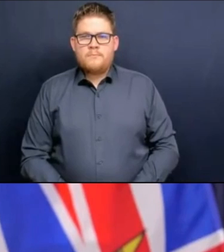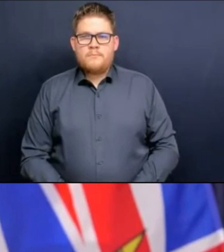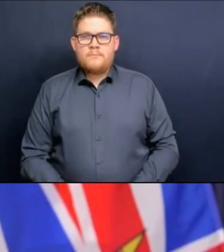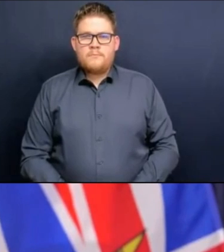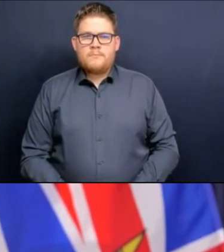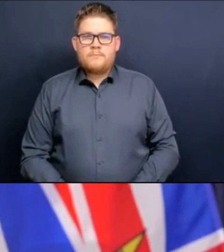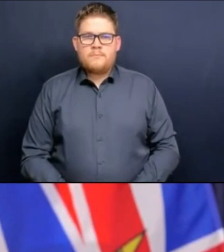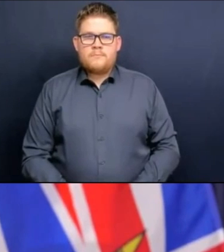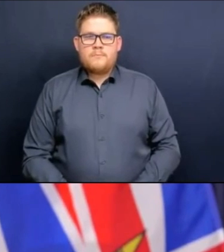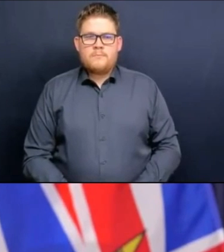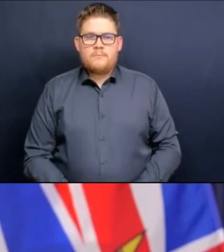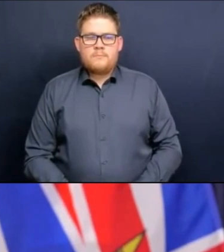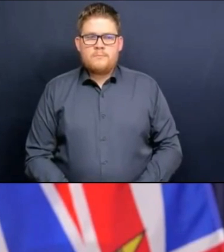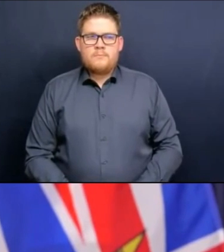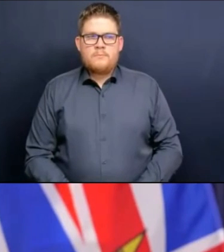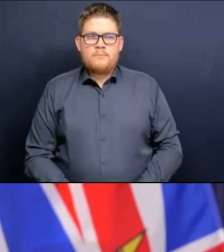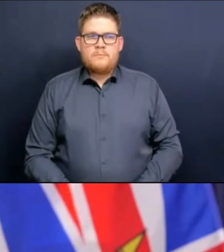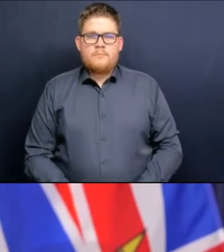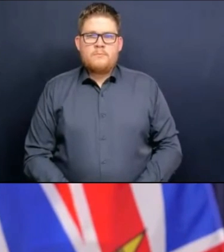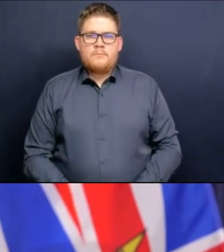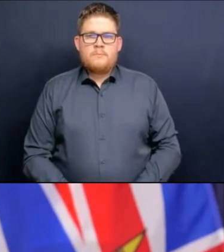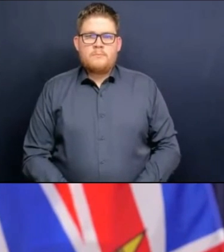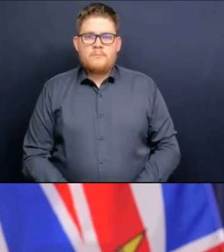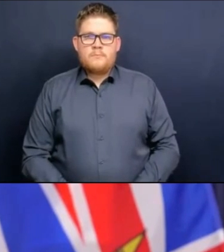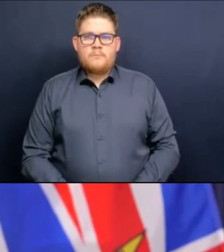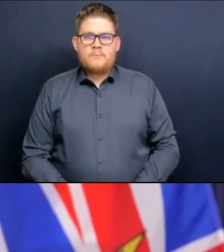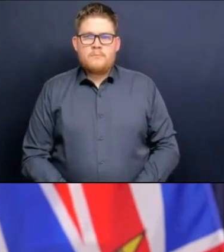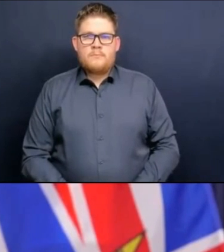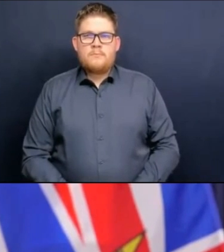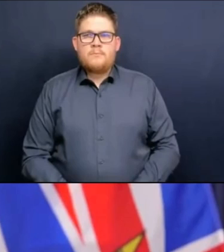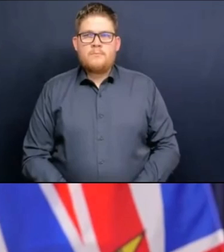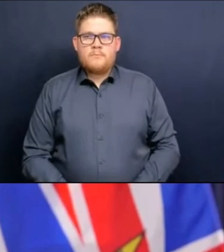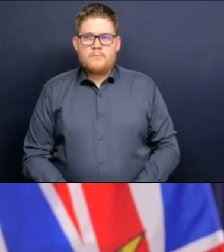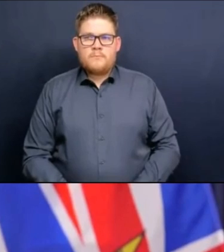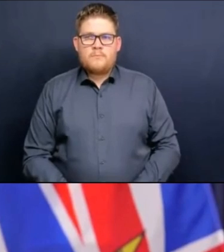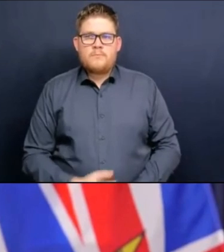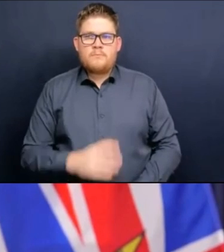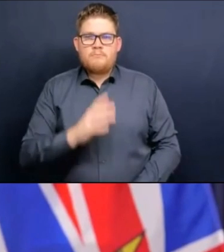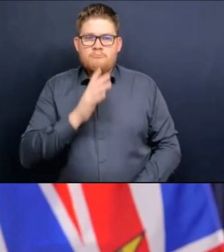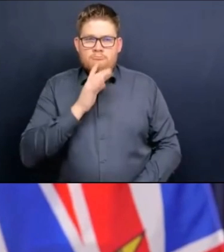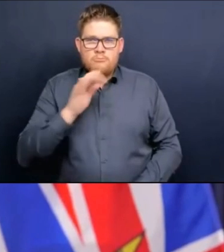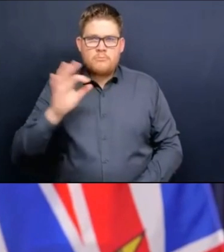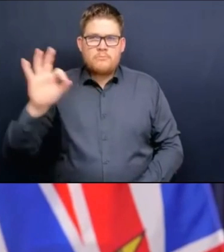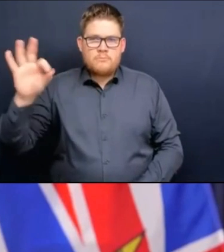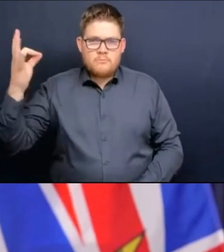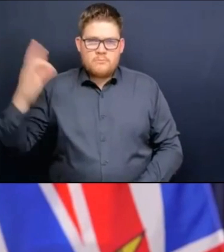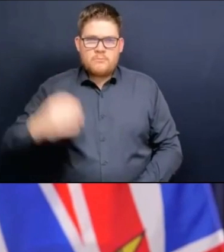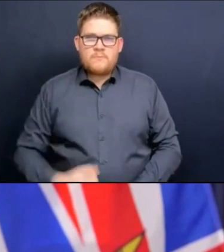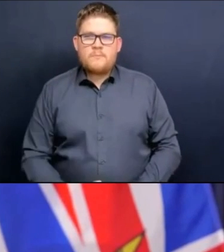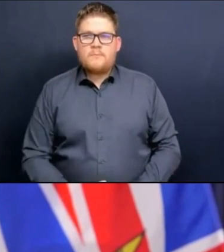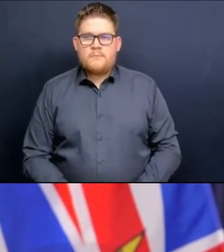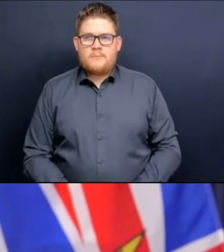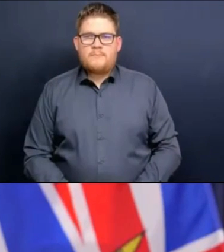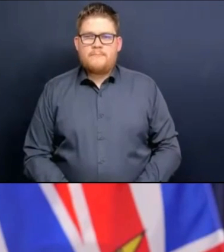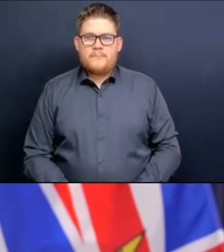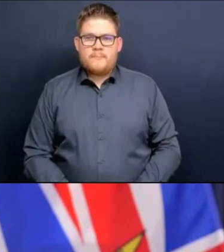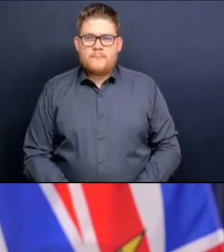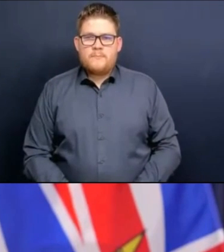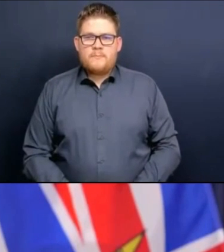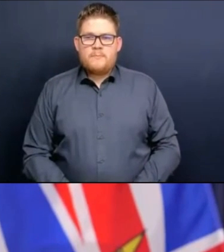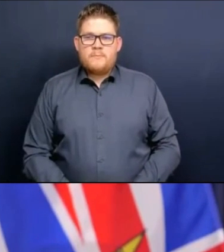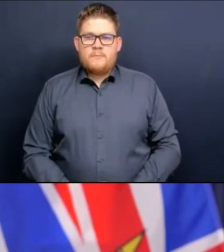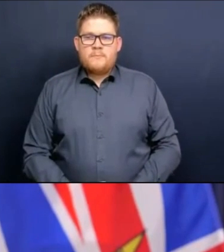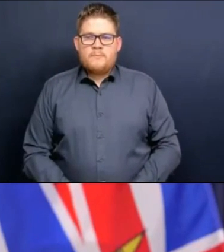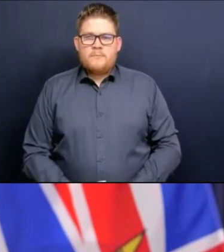grandparents, etc. So we're going to continue this effort. When we're 55, we're going